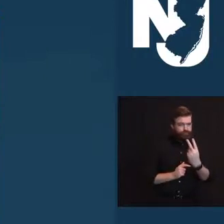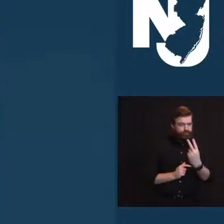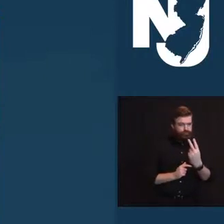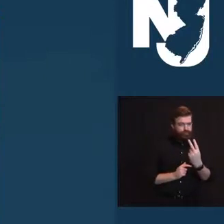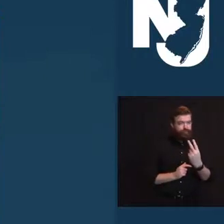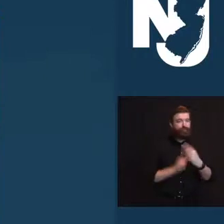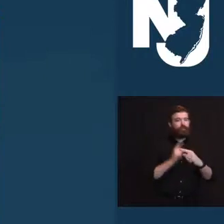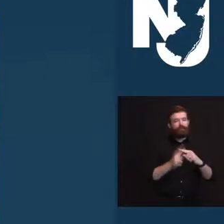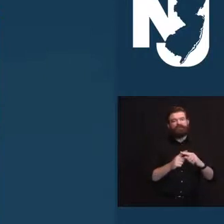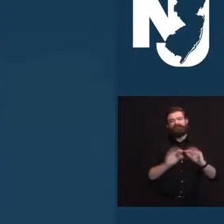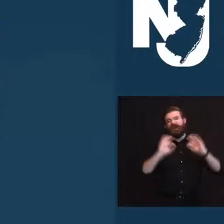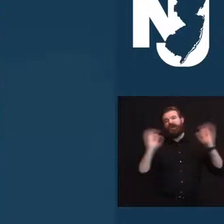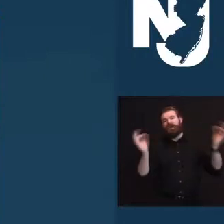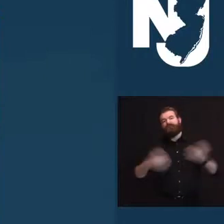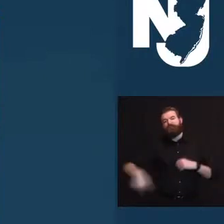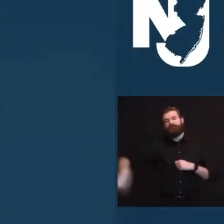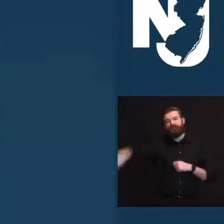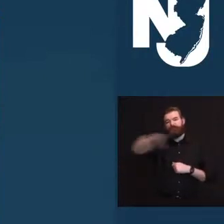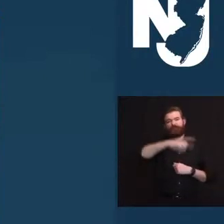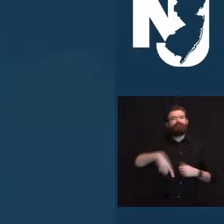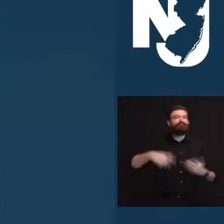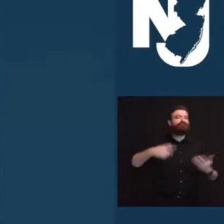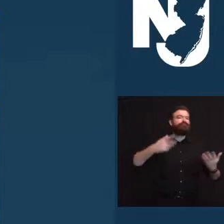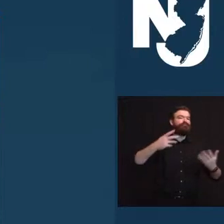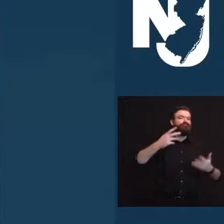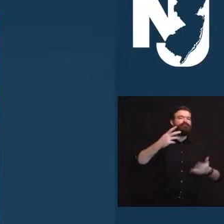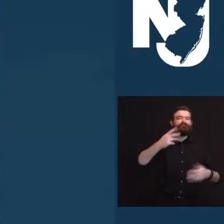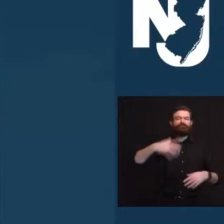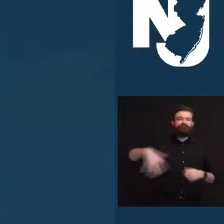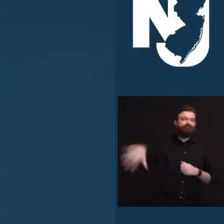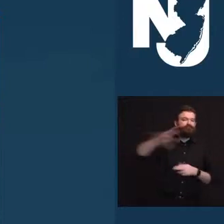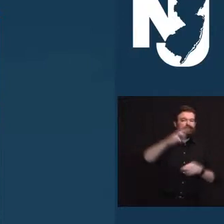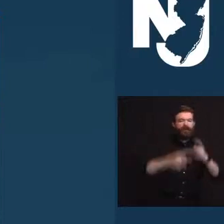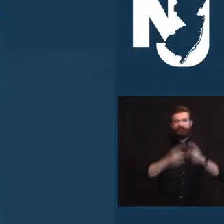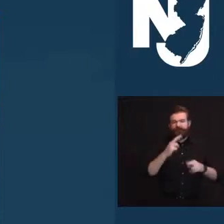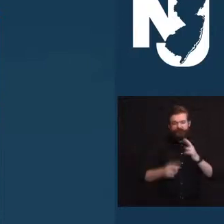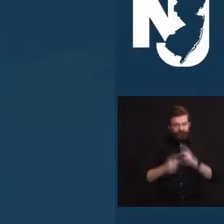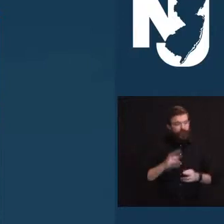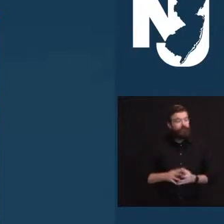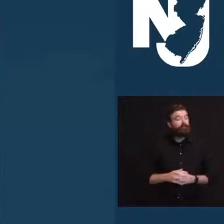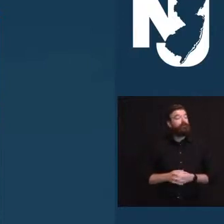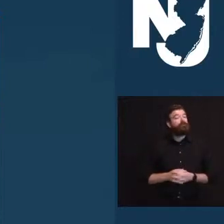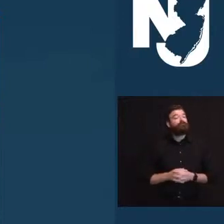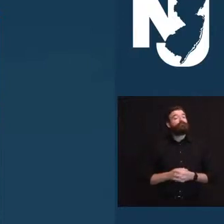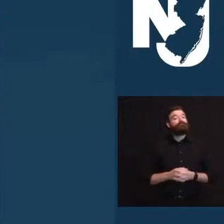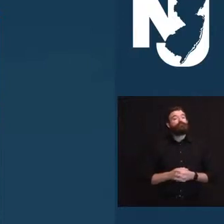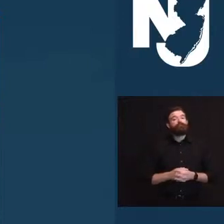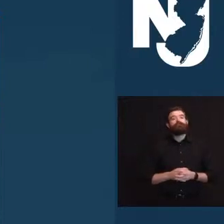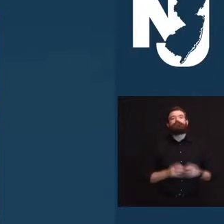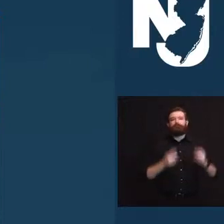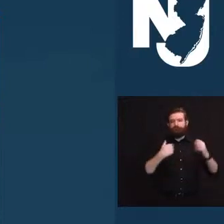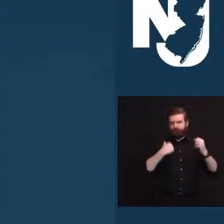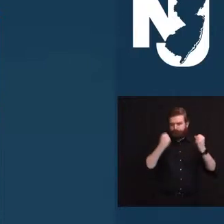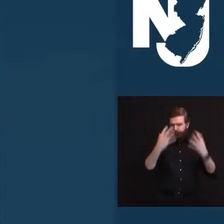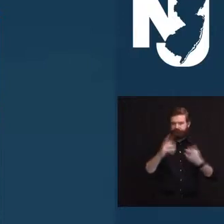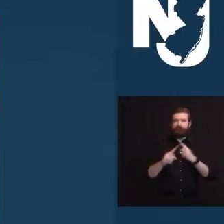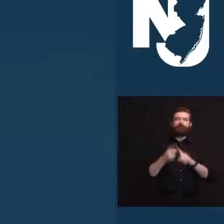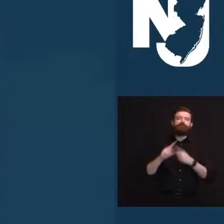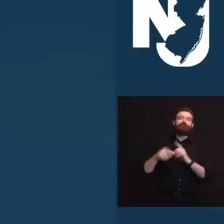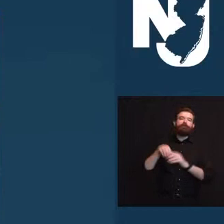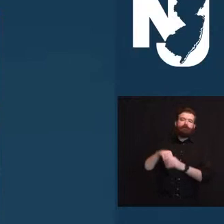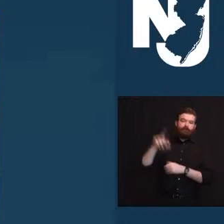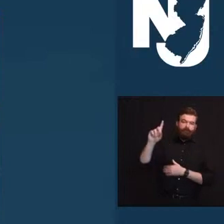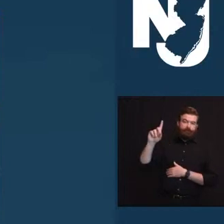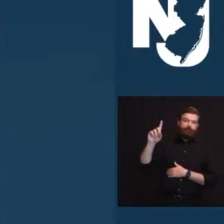other relatives and close friends, including those made over more than four decades at the Department of Community Affairs. So on behalf of the